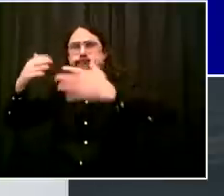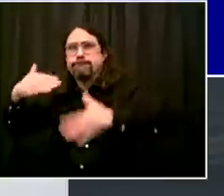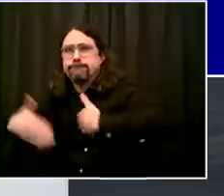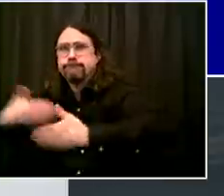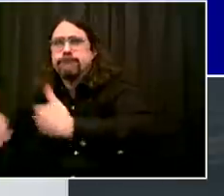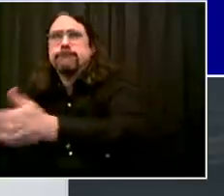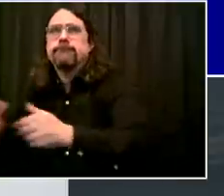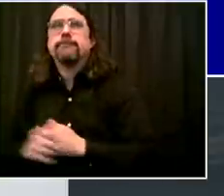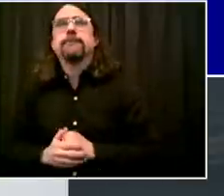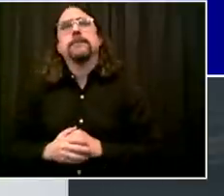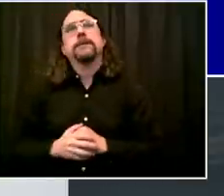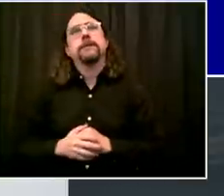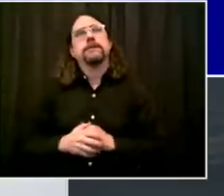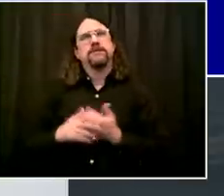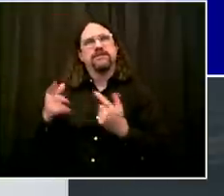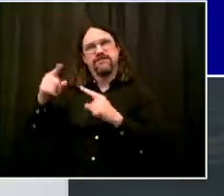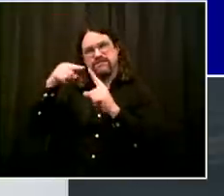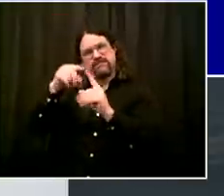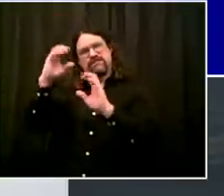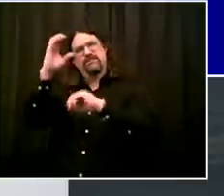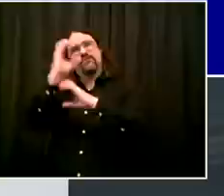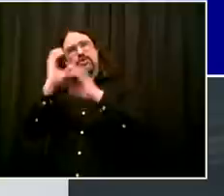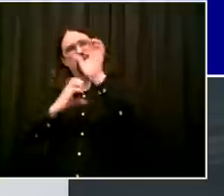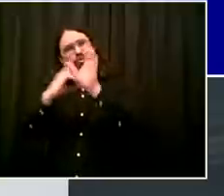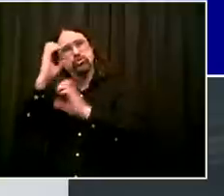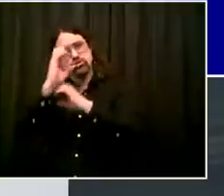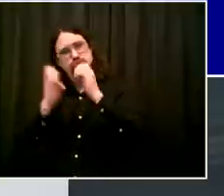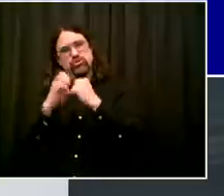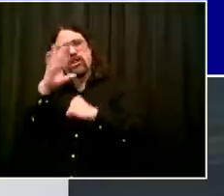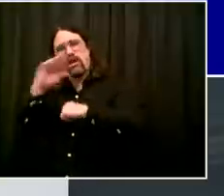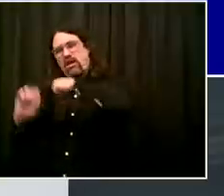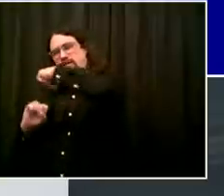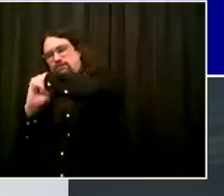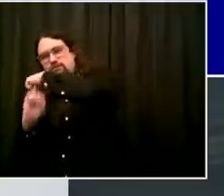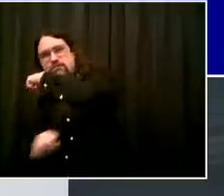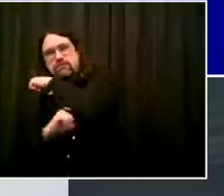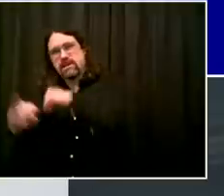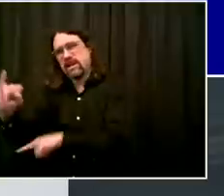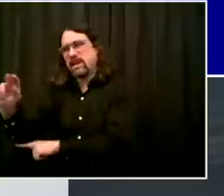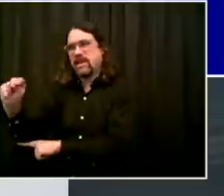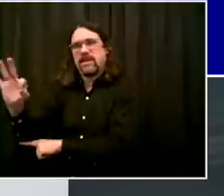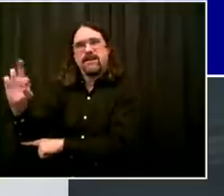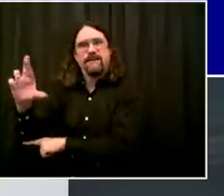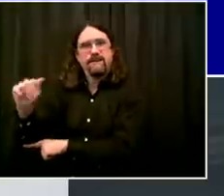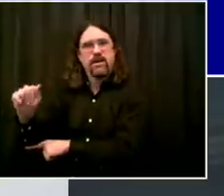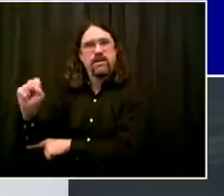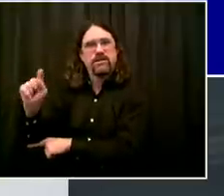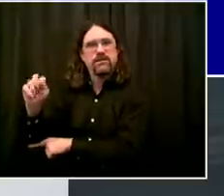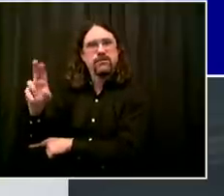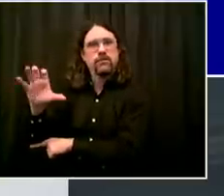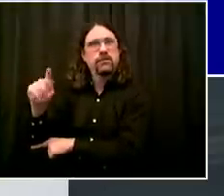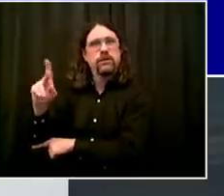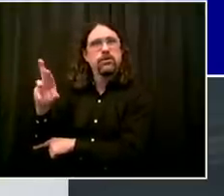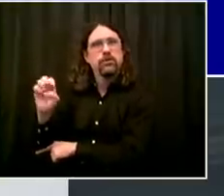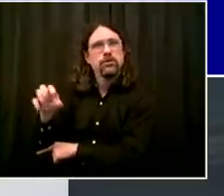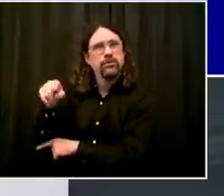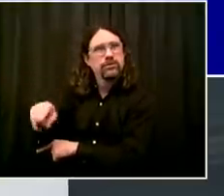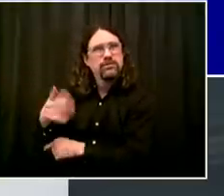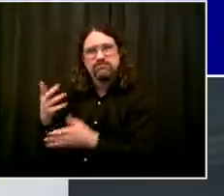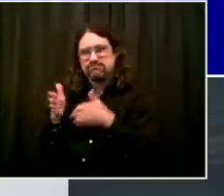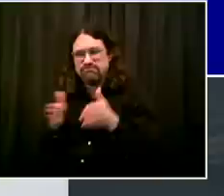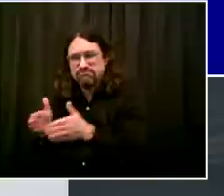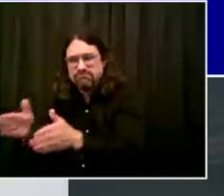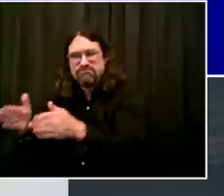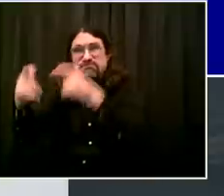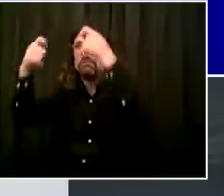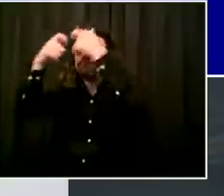been long overdue. So there was an energy in this call to think anew about where we need to